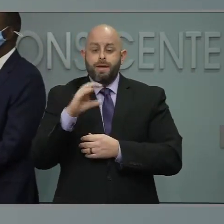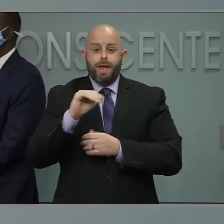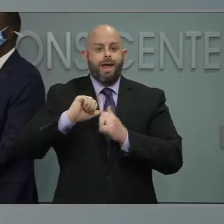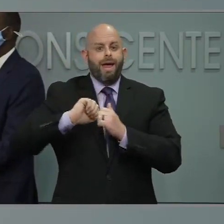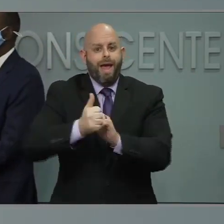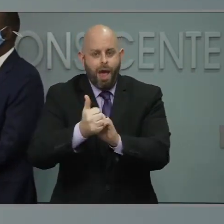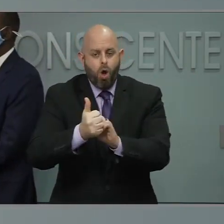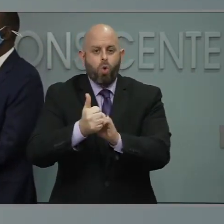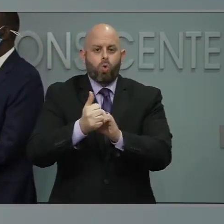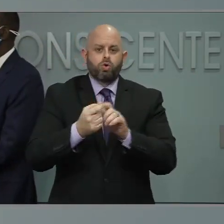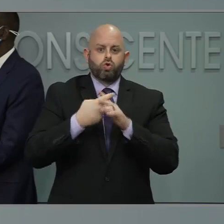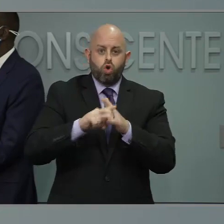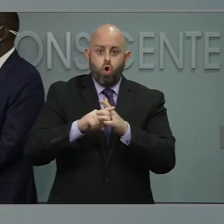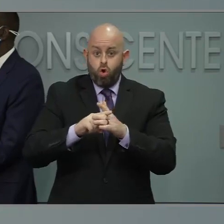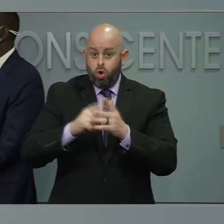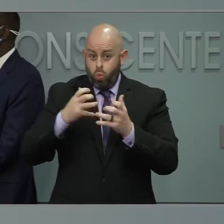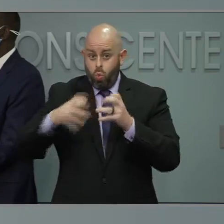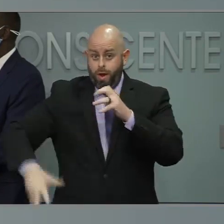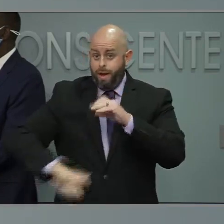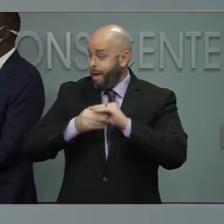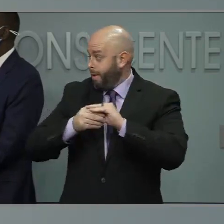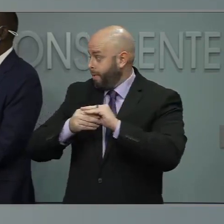we do that. Would you want to add to that?